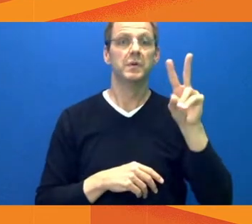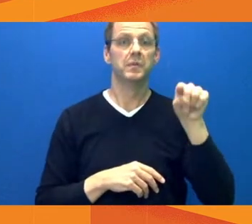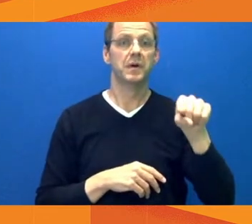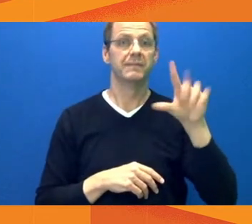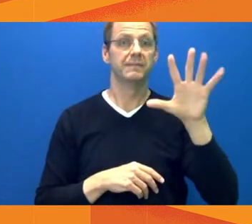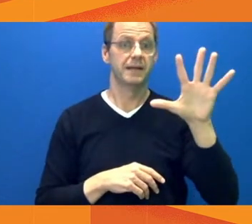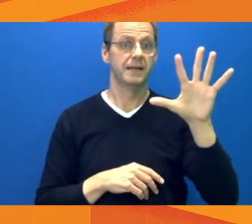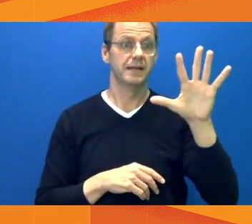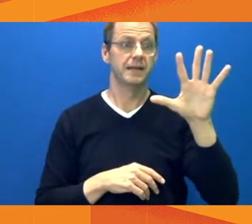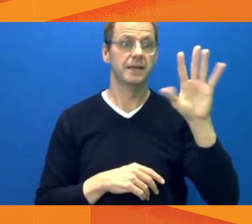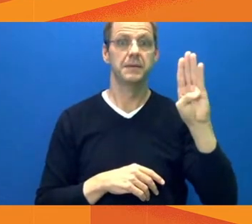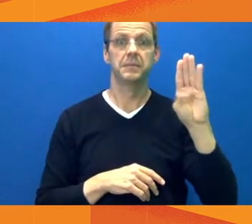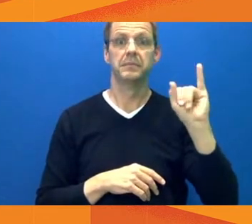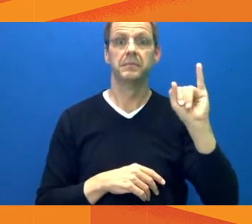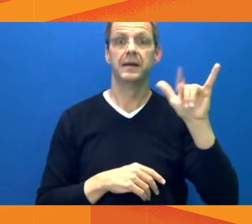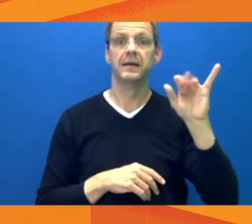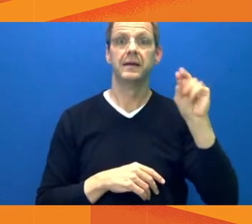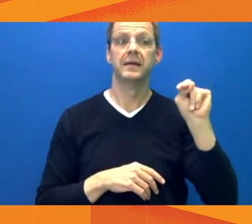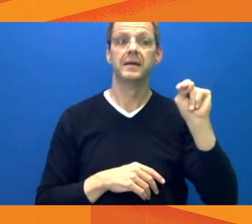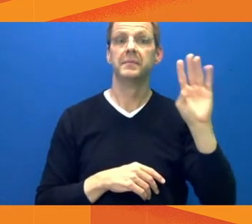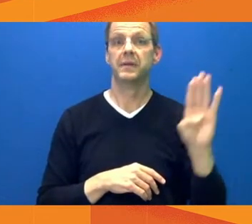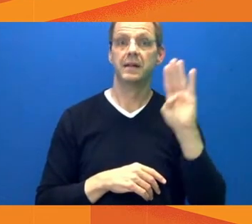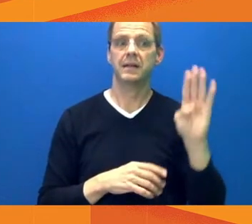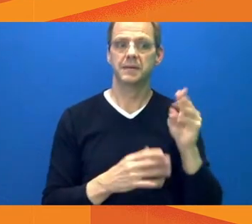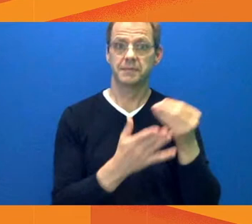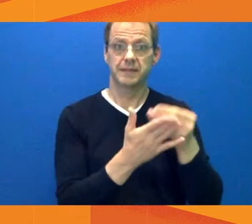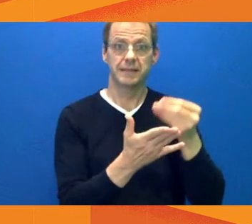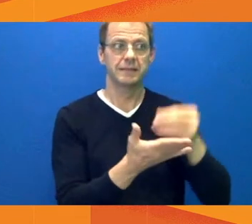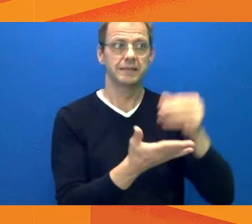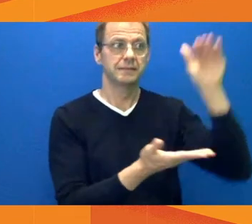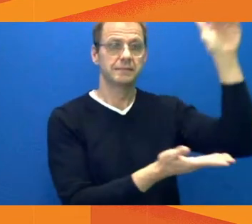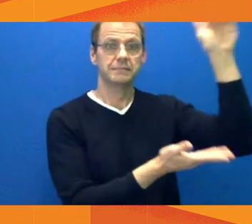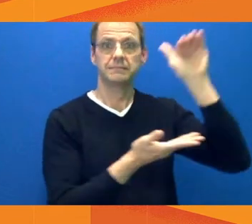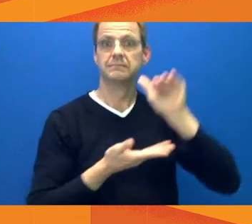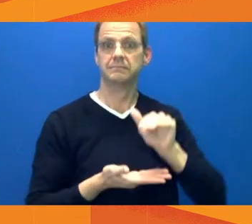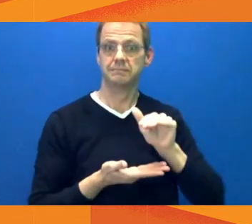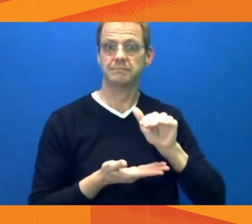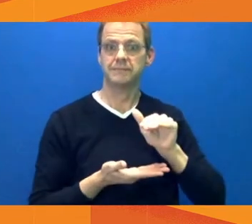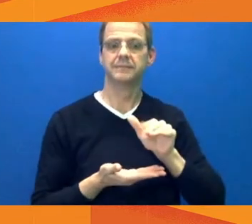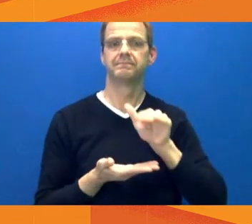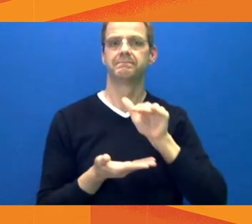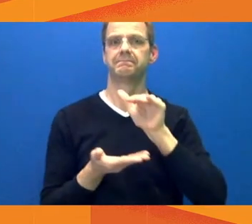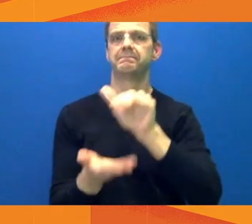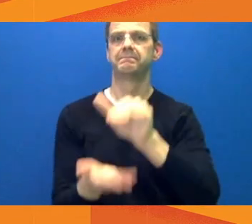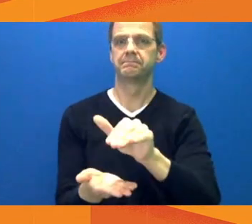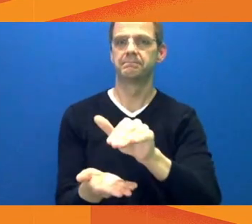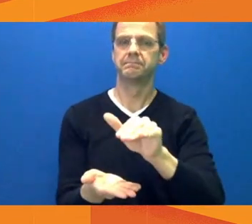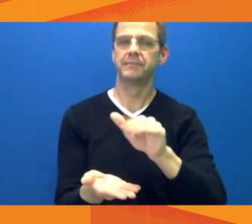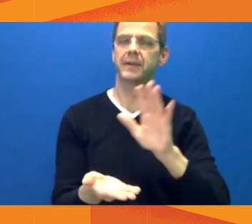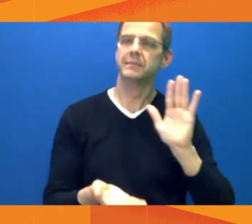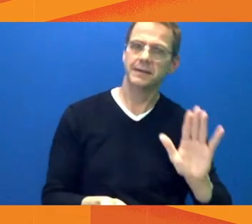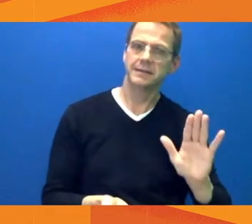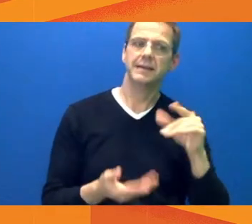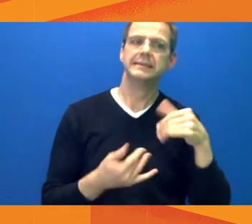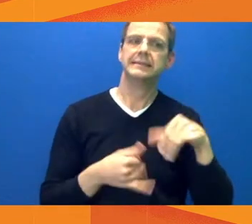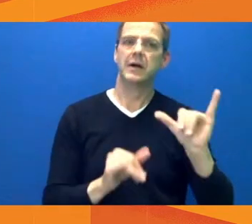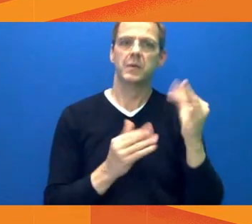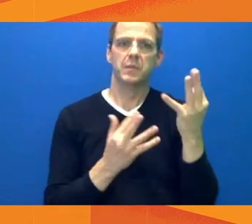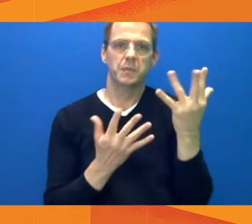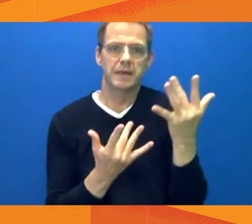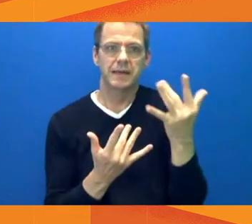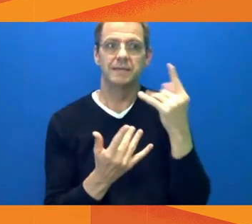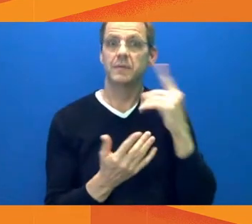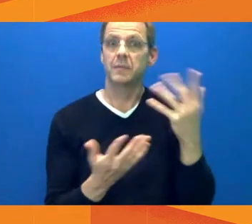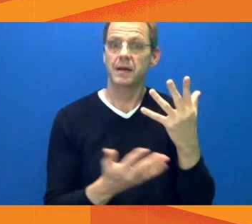Edmontonians want a solution to homelessness, not another Band-Aid. So, as the weather warms, I'm asking the provincial government to do right by